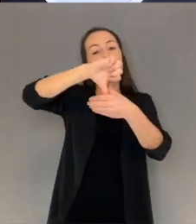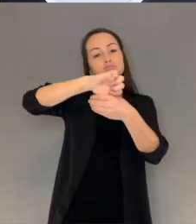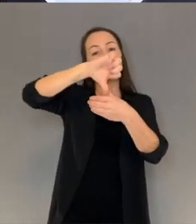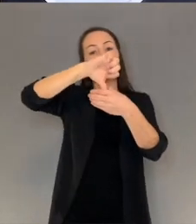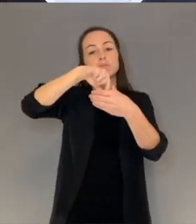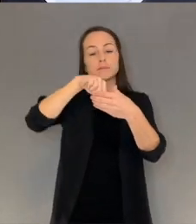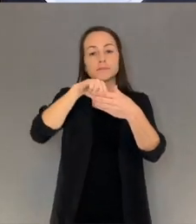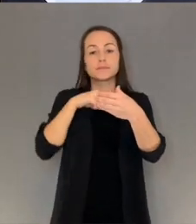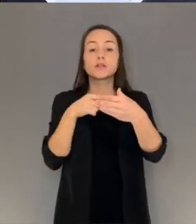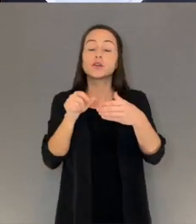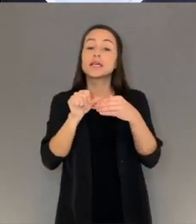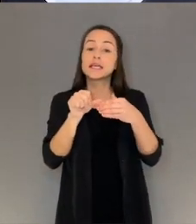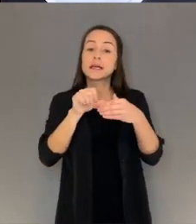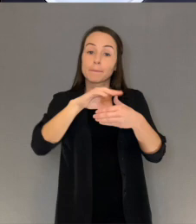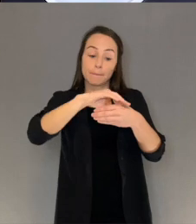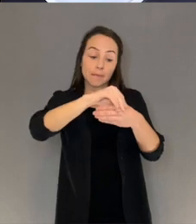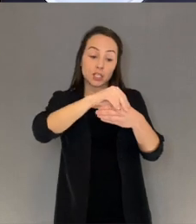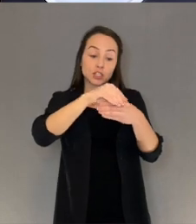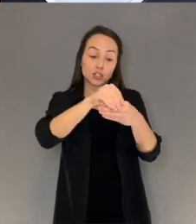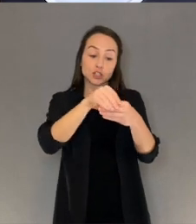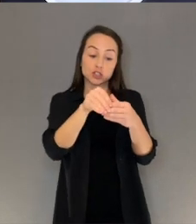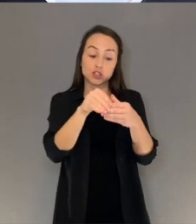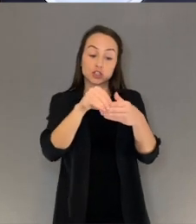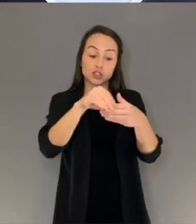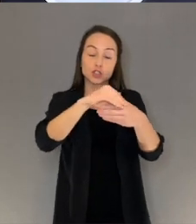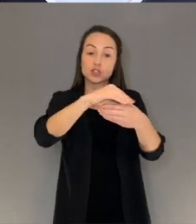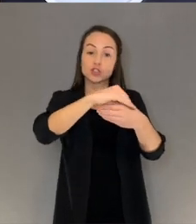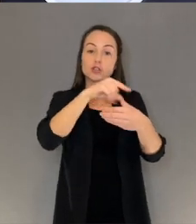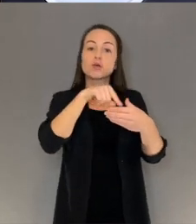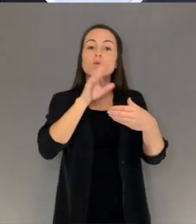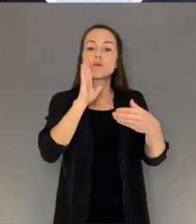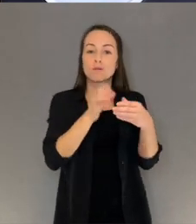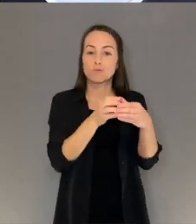Pinch and turn the clay in your hand to widen the pot